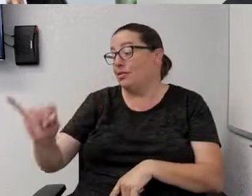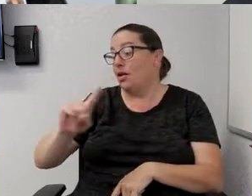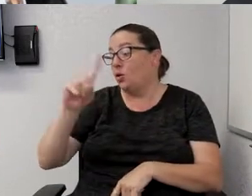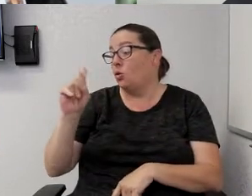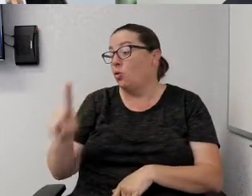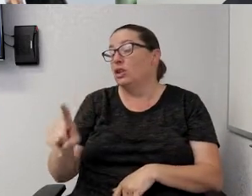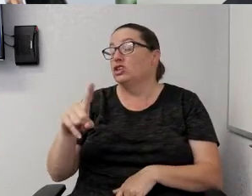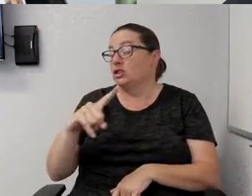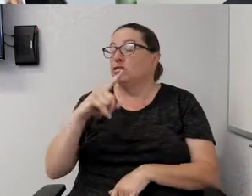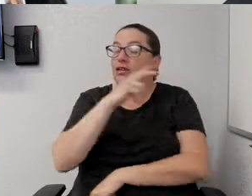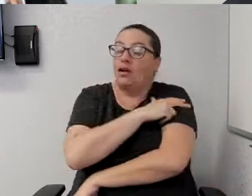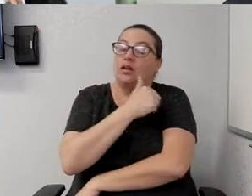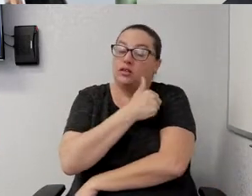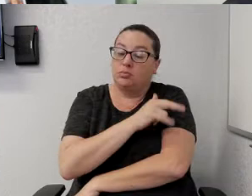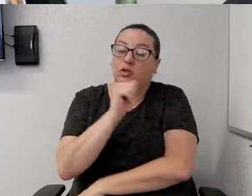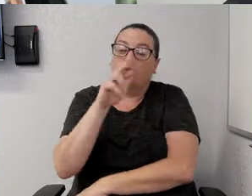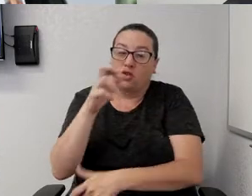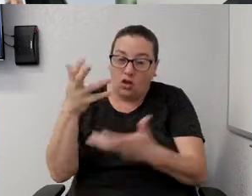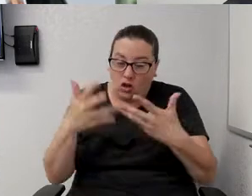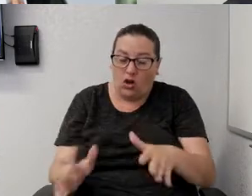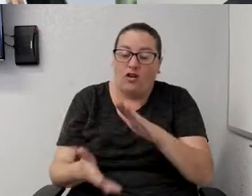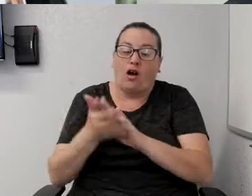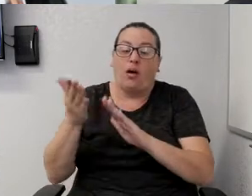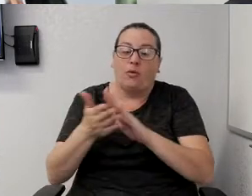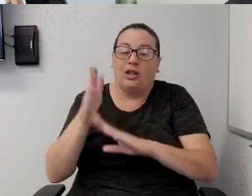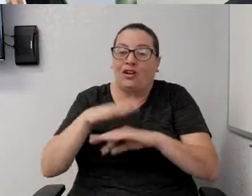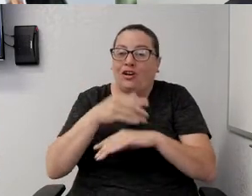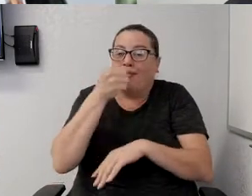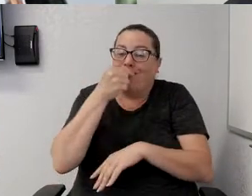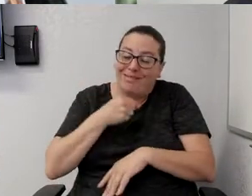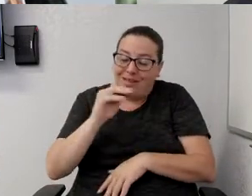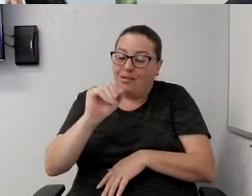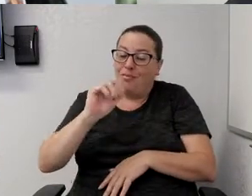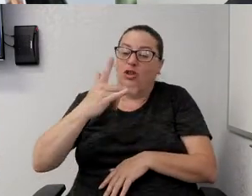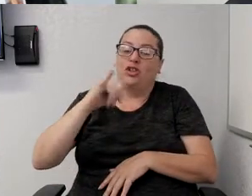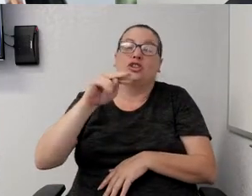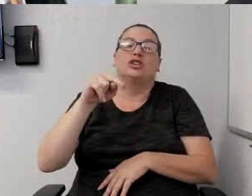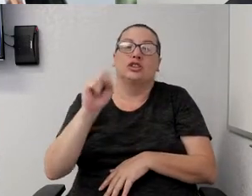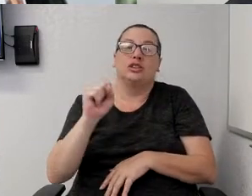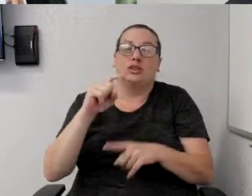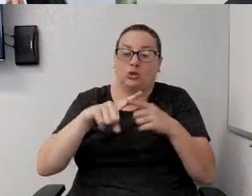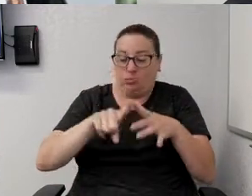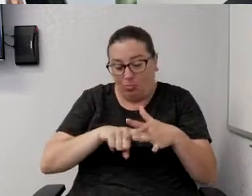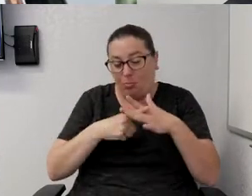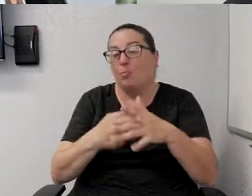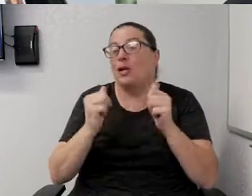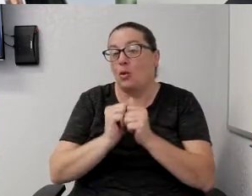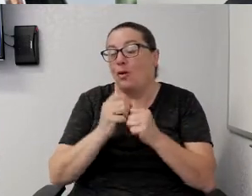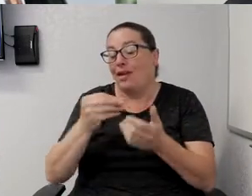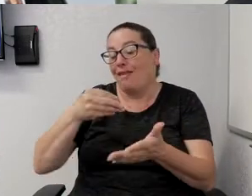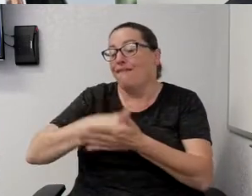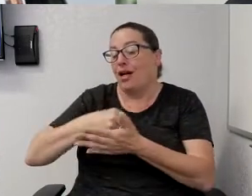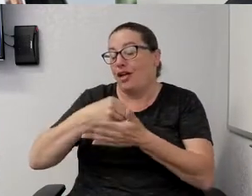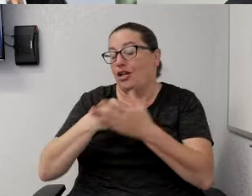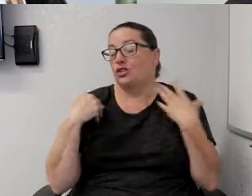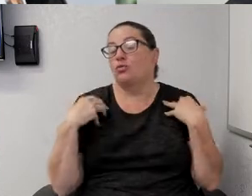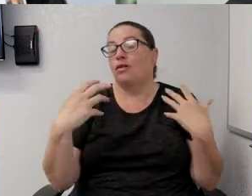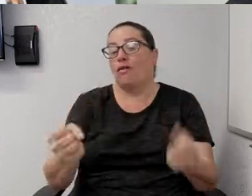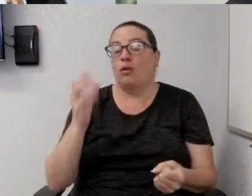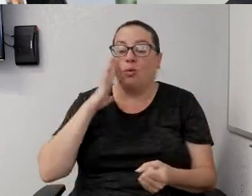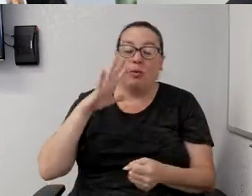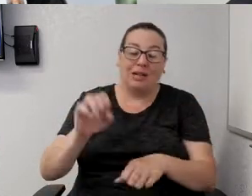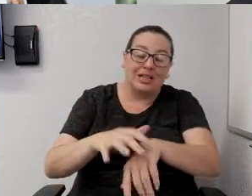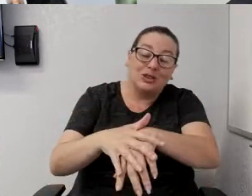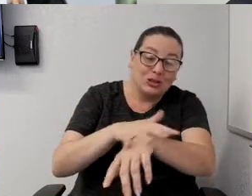hospitals are already operating on thin margins to begin with. And the recovery, the financial recovery, will be a slow process.